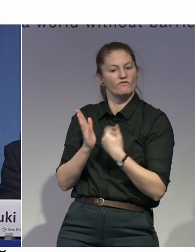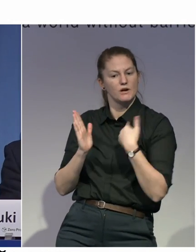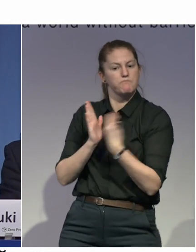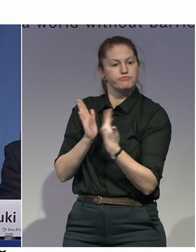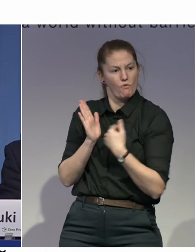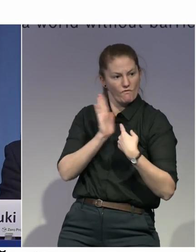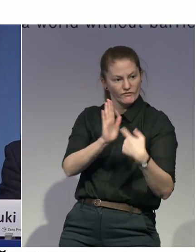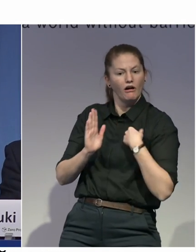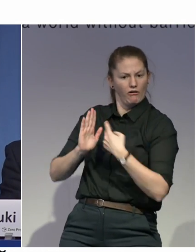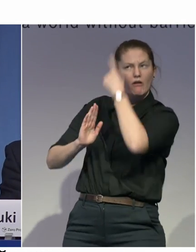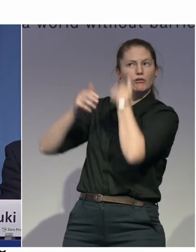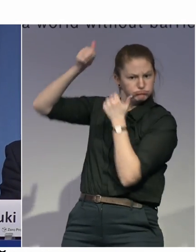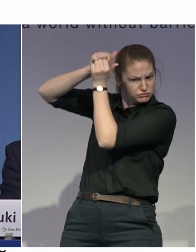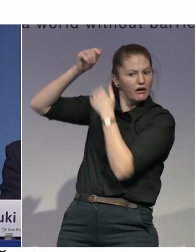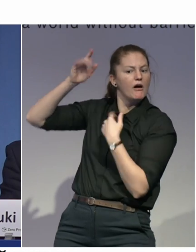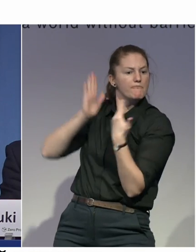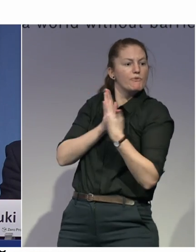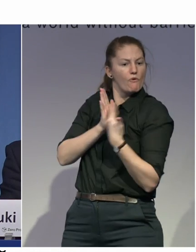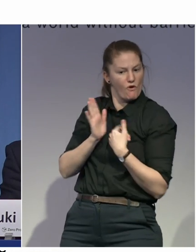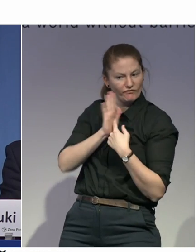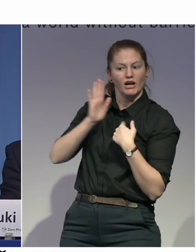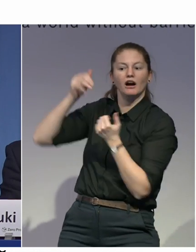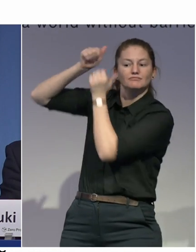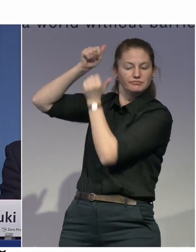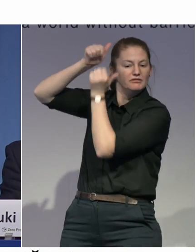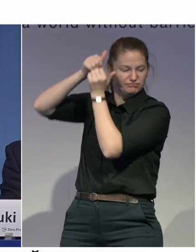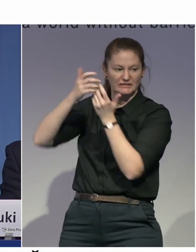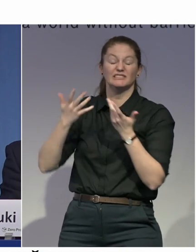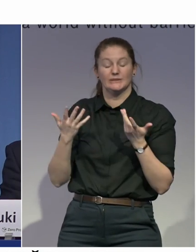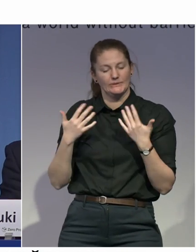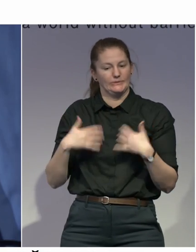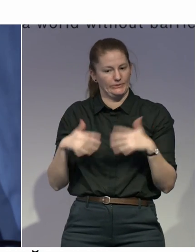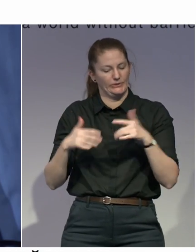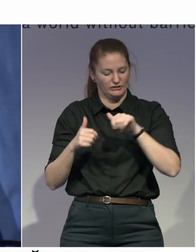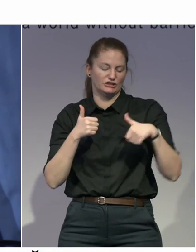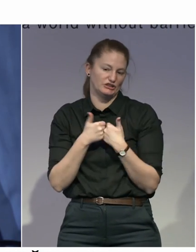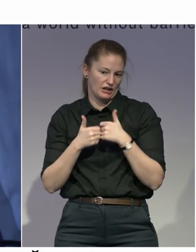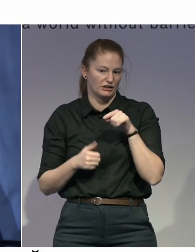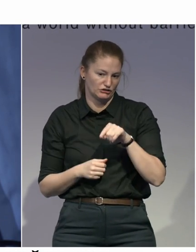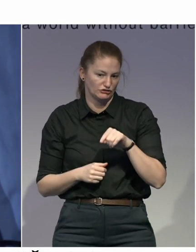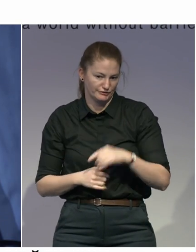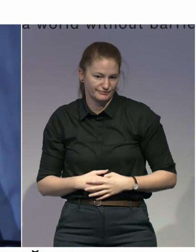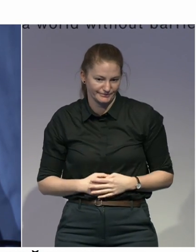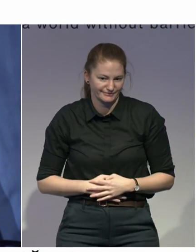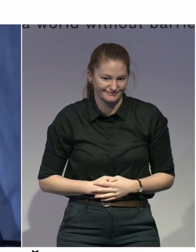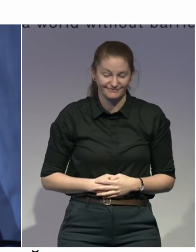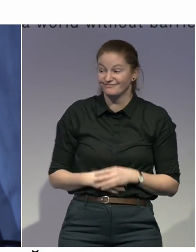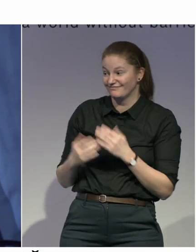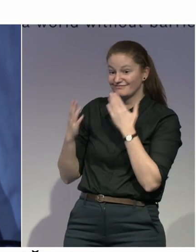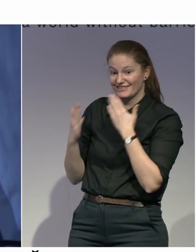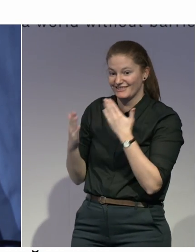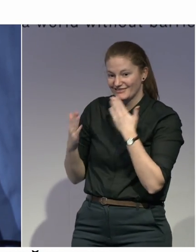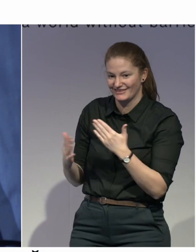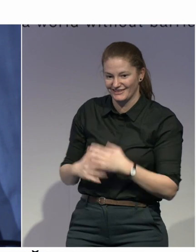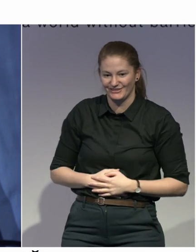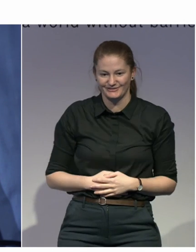Thank you very much. Francesca? Yes, apart from funding, again, I think